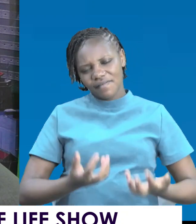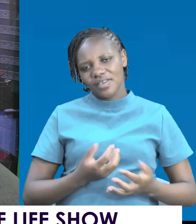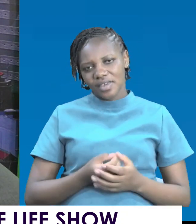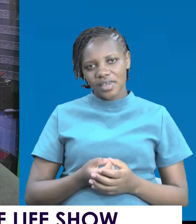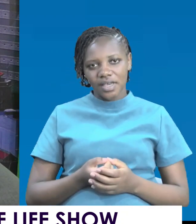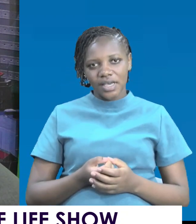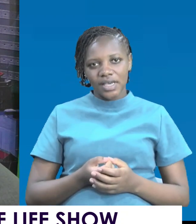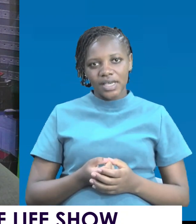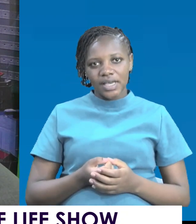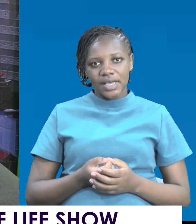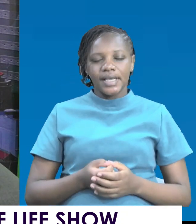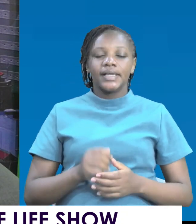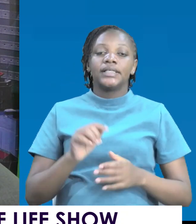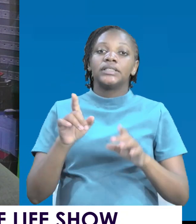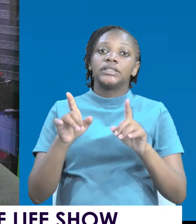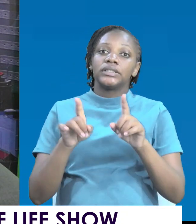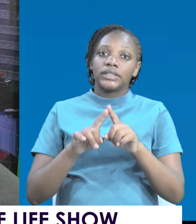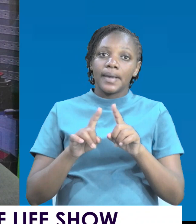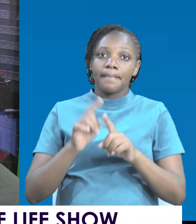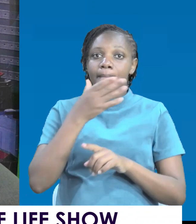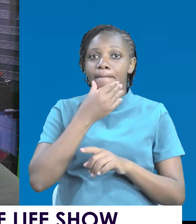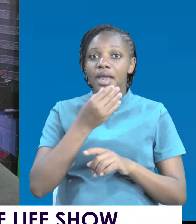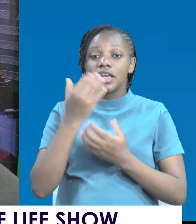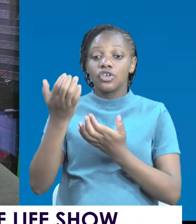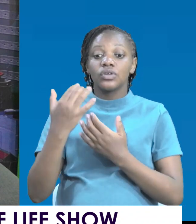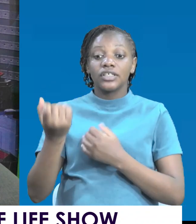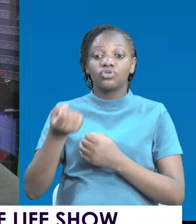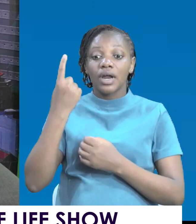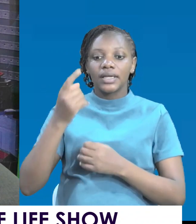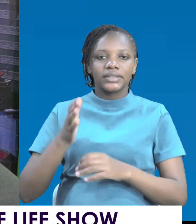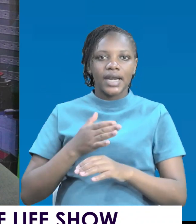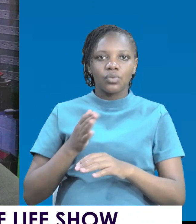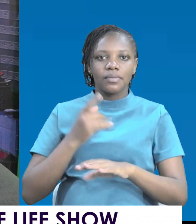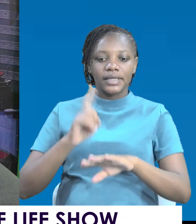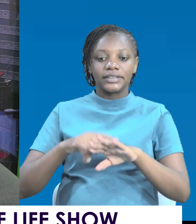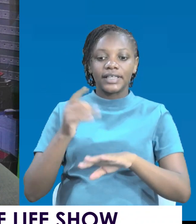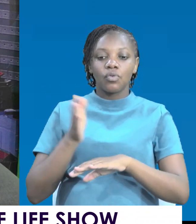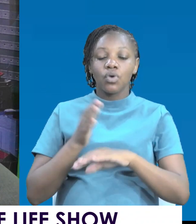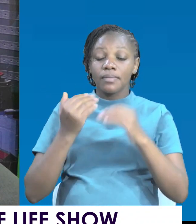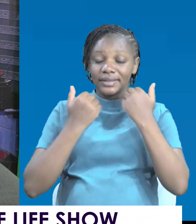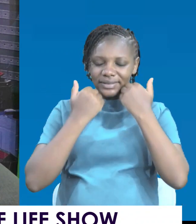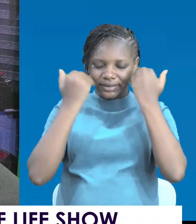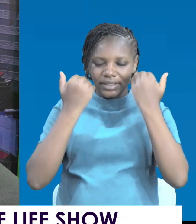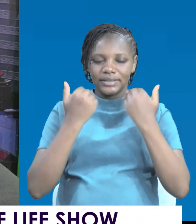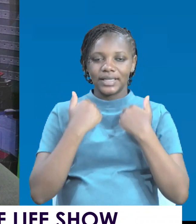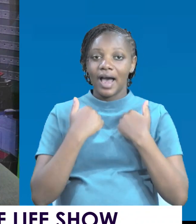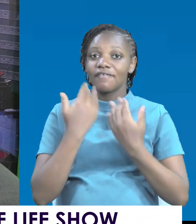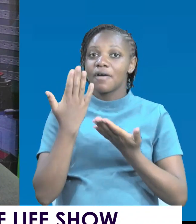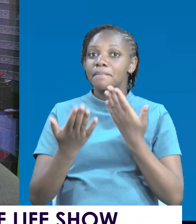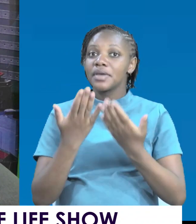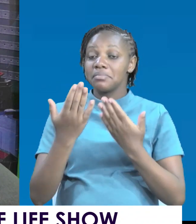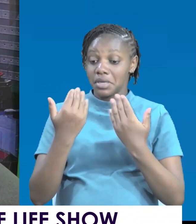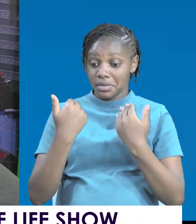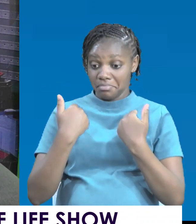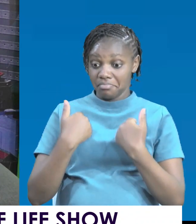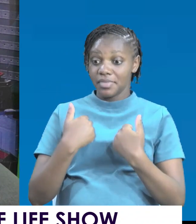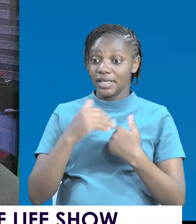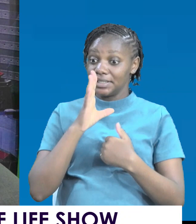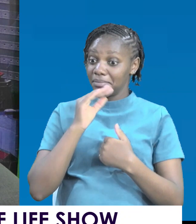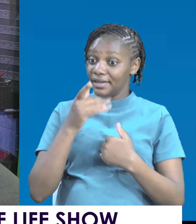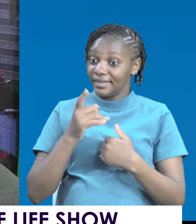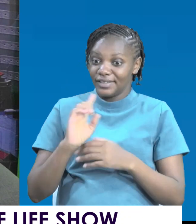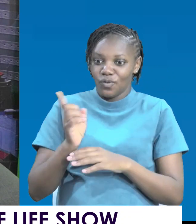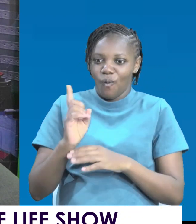And men, men, you should understand women. When women are stressed, maybe I don't qualify to speak